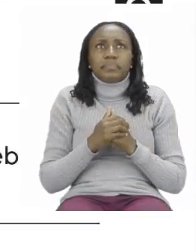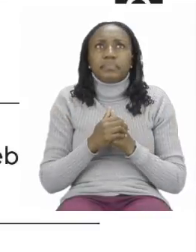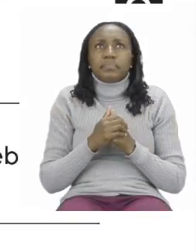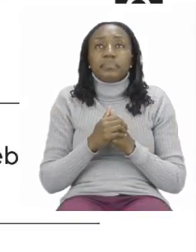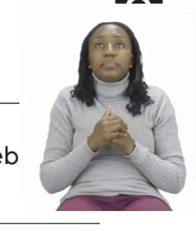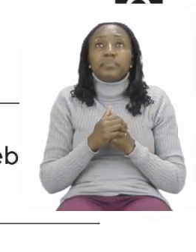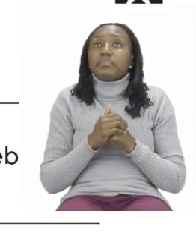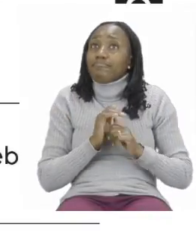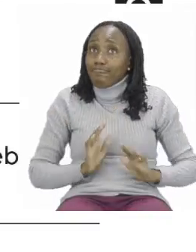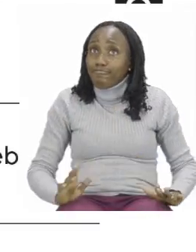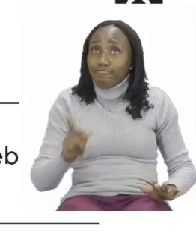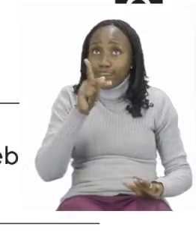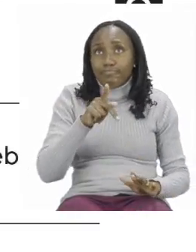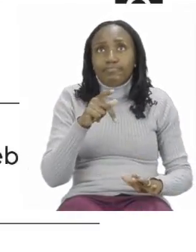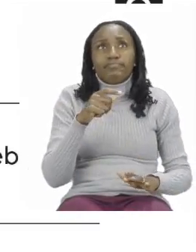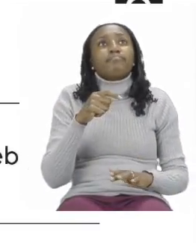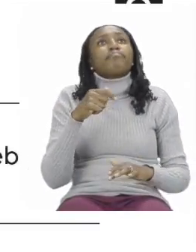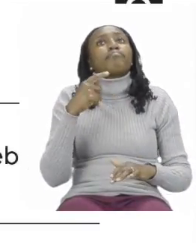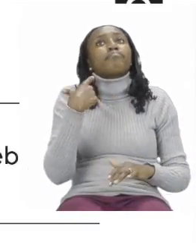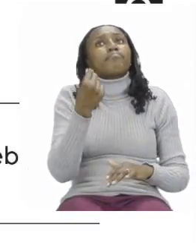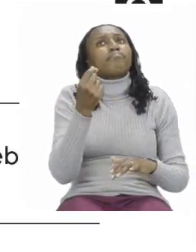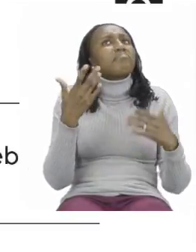did Pam go?